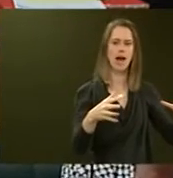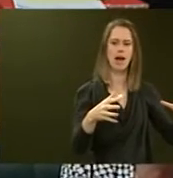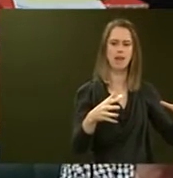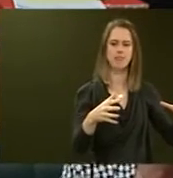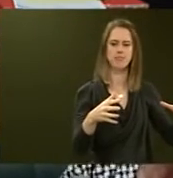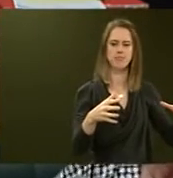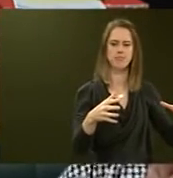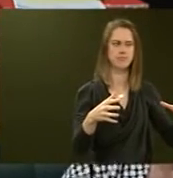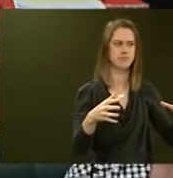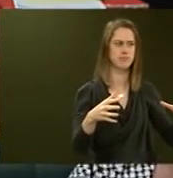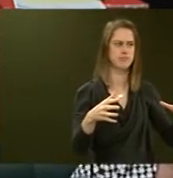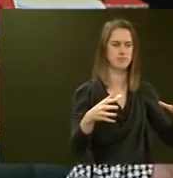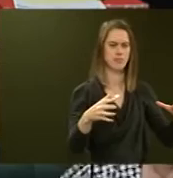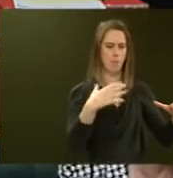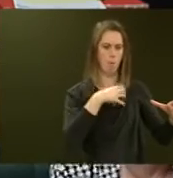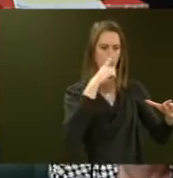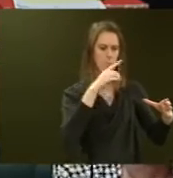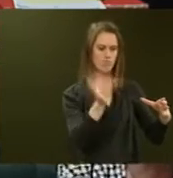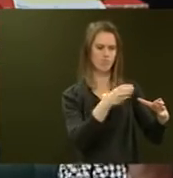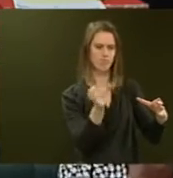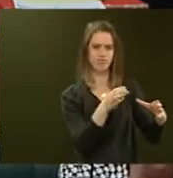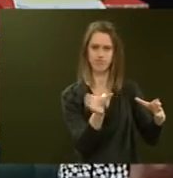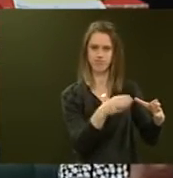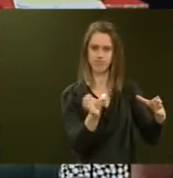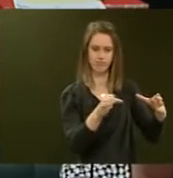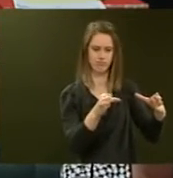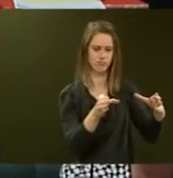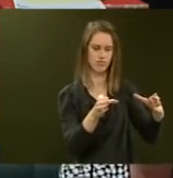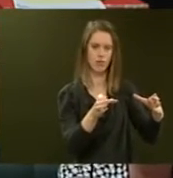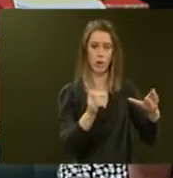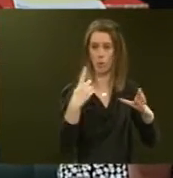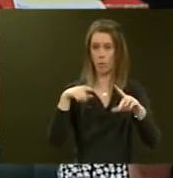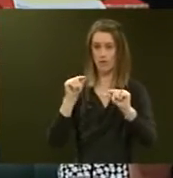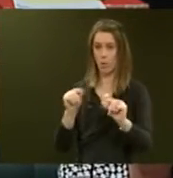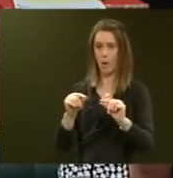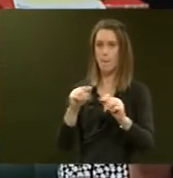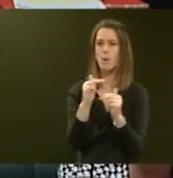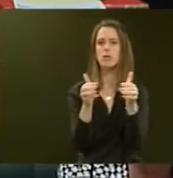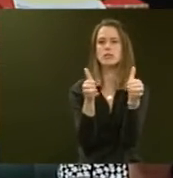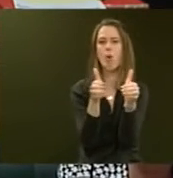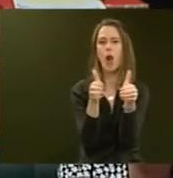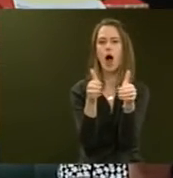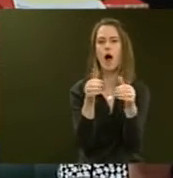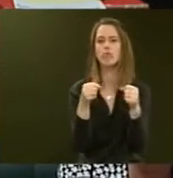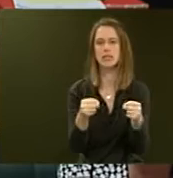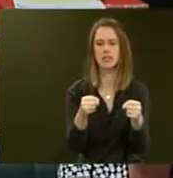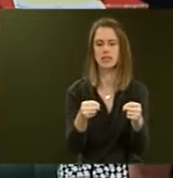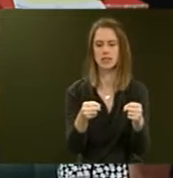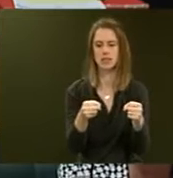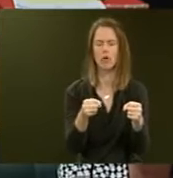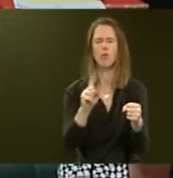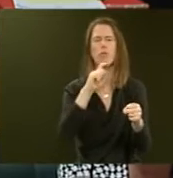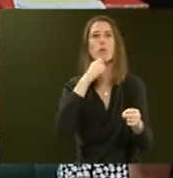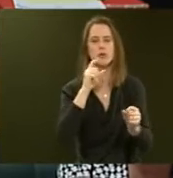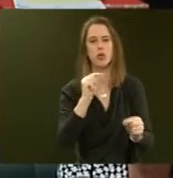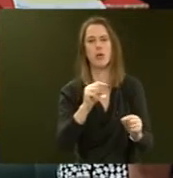house more people. What we have done is build a small prison—smaller prison—sorry, what we will